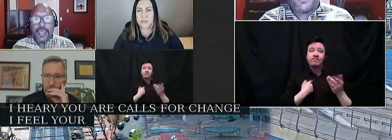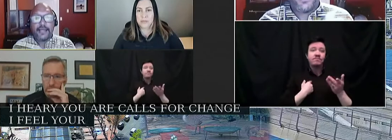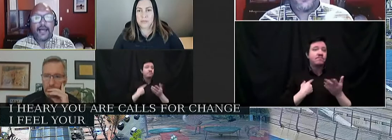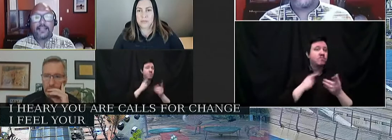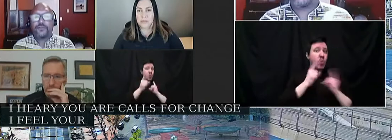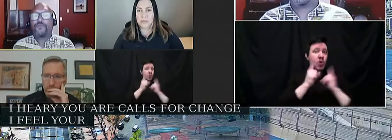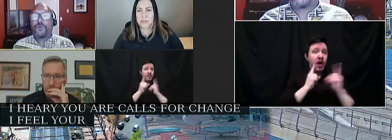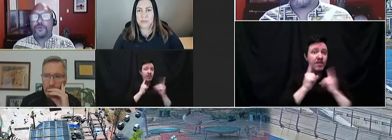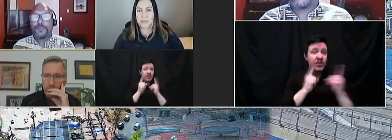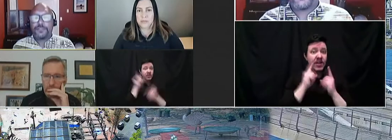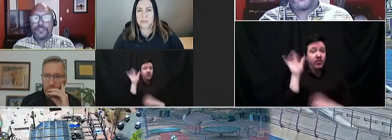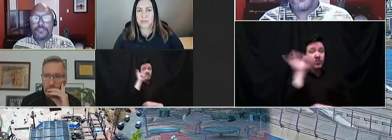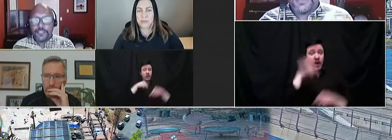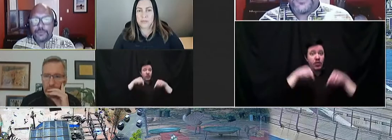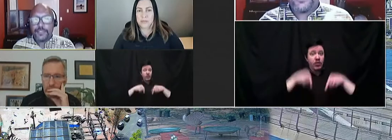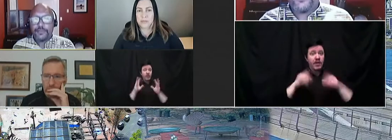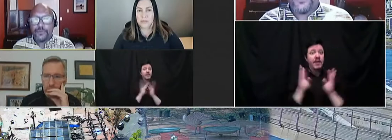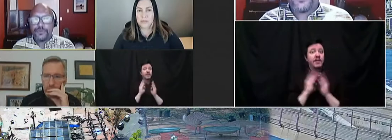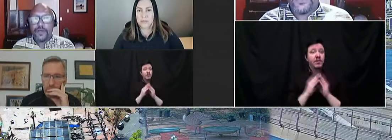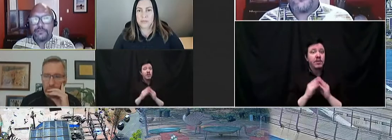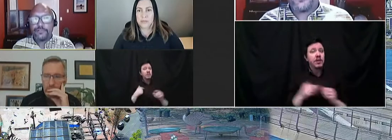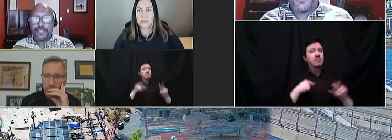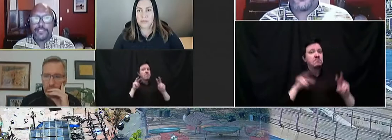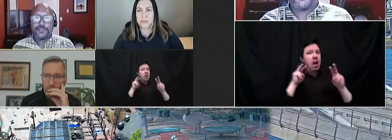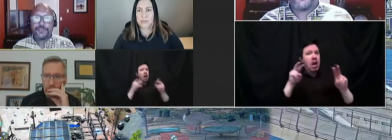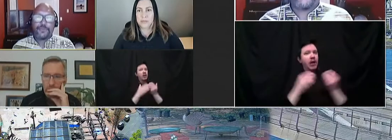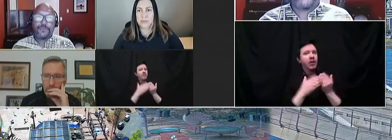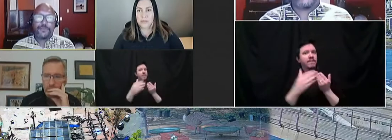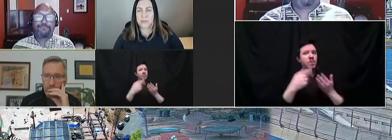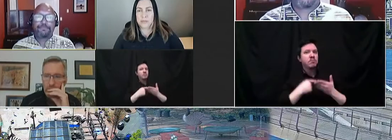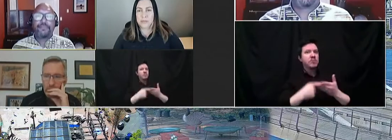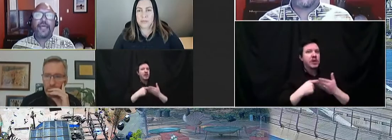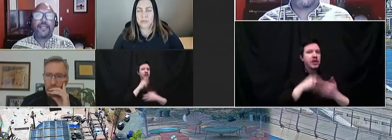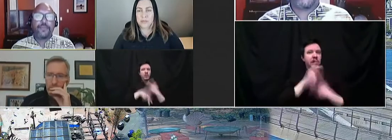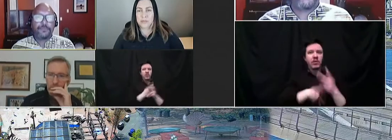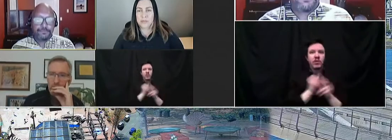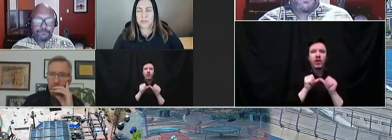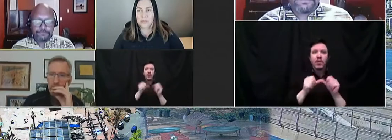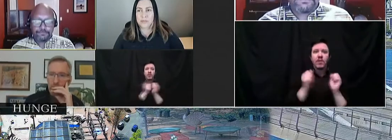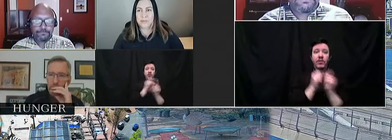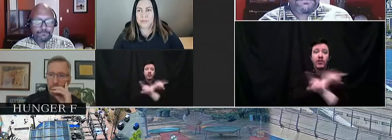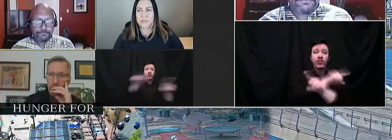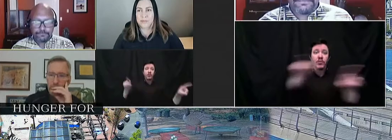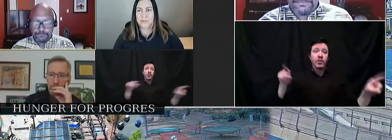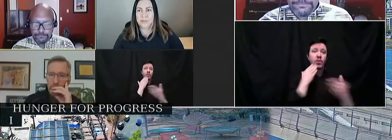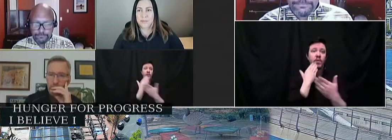this and I look forward to continuing those conversations with you. Thank you.